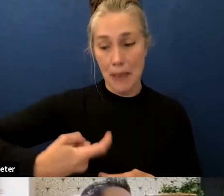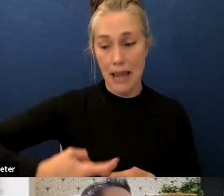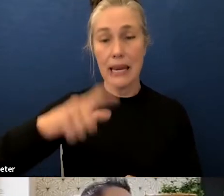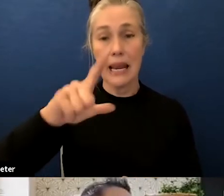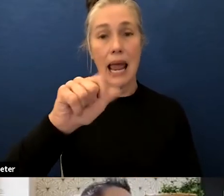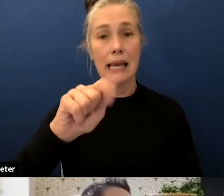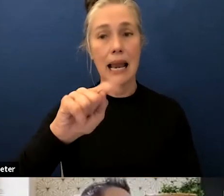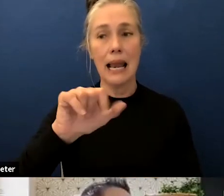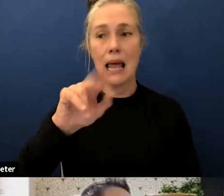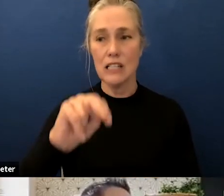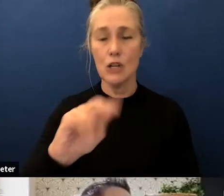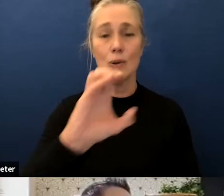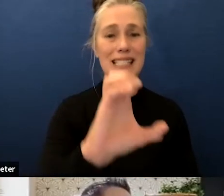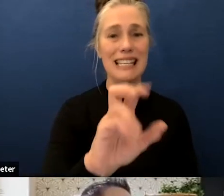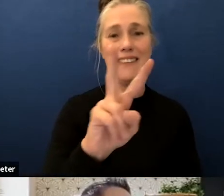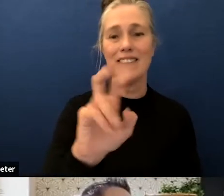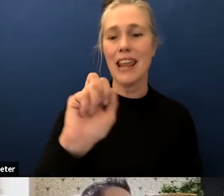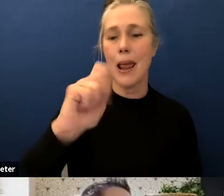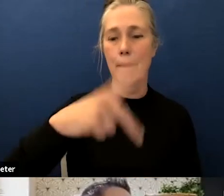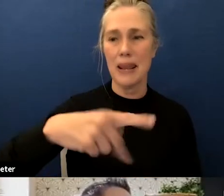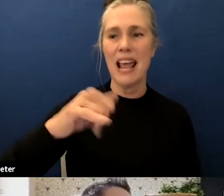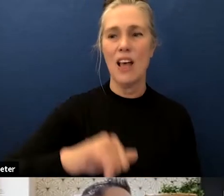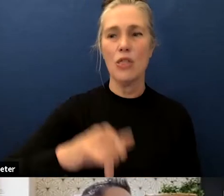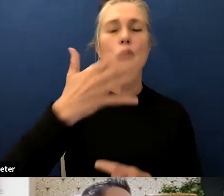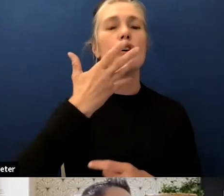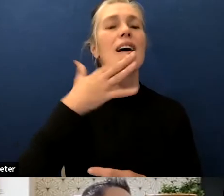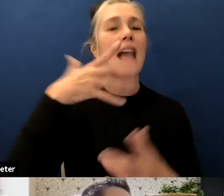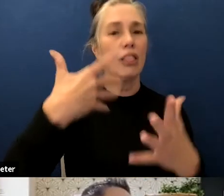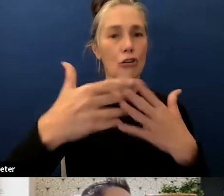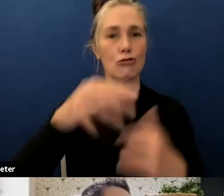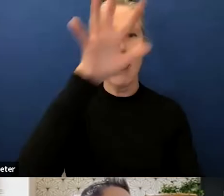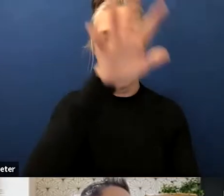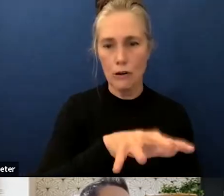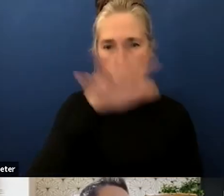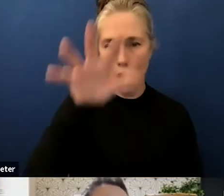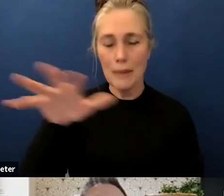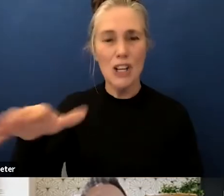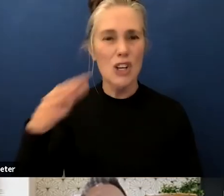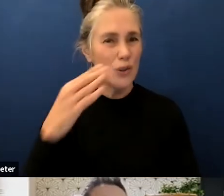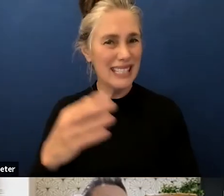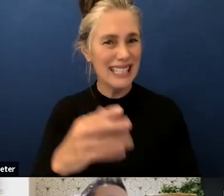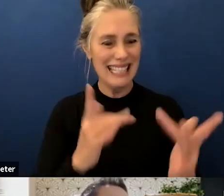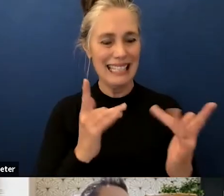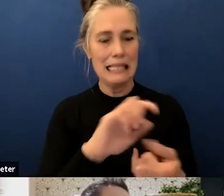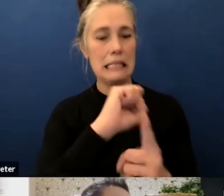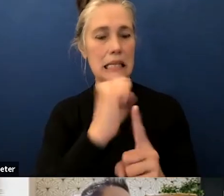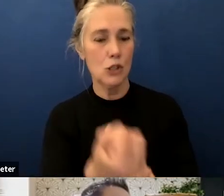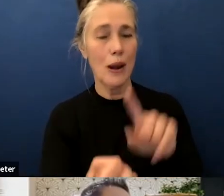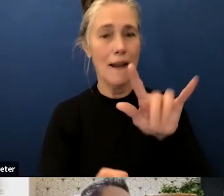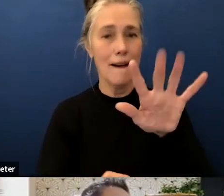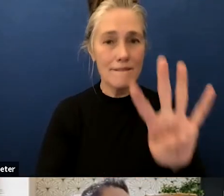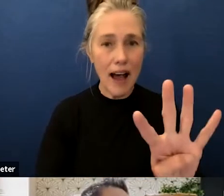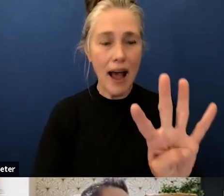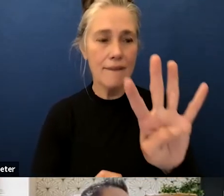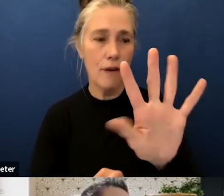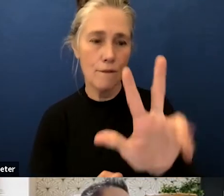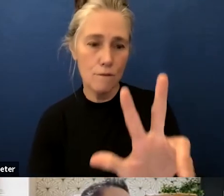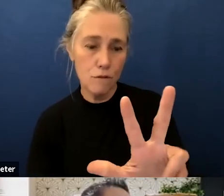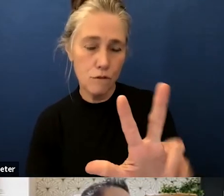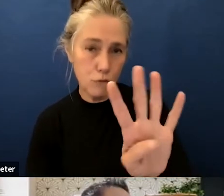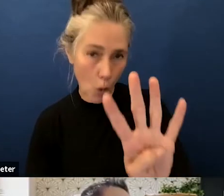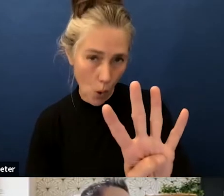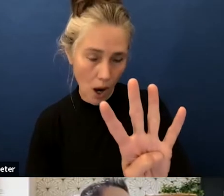columns you can see that seven six five four three are pretty close uh from our previous scenarios